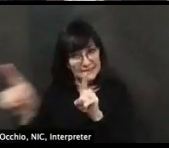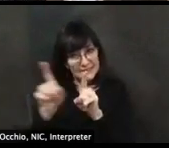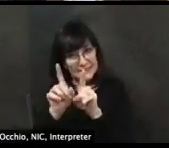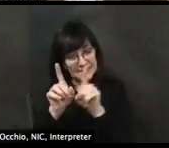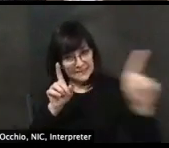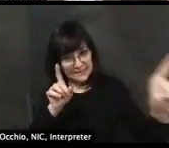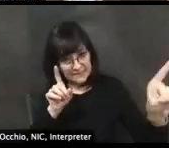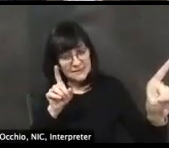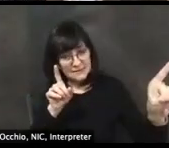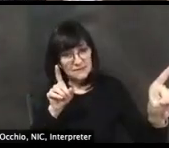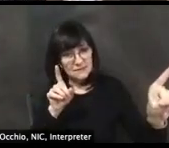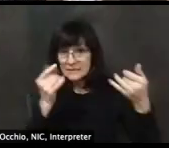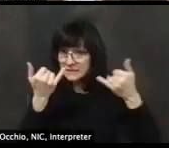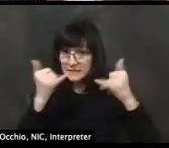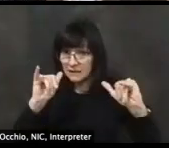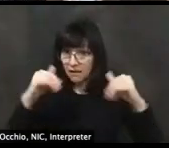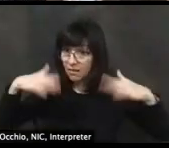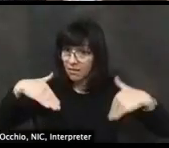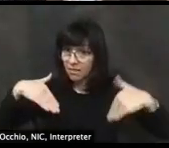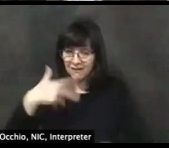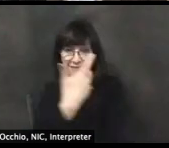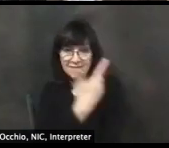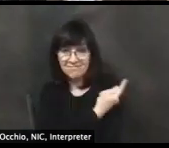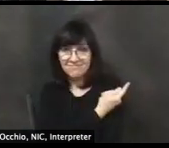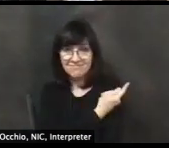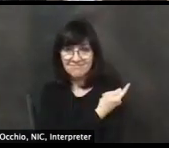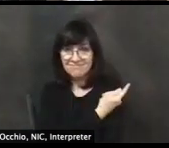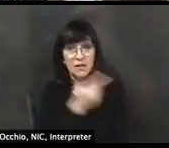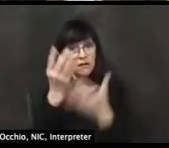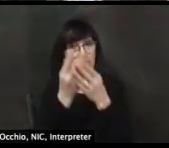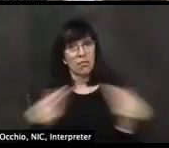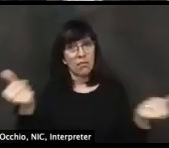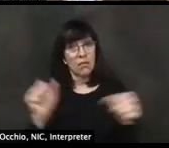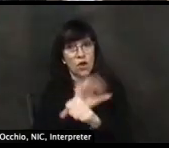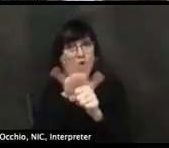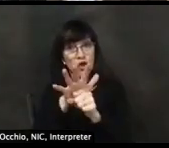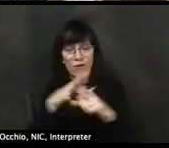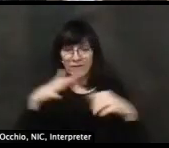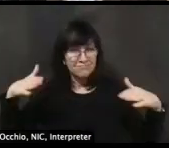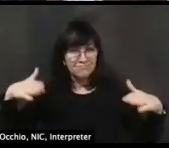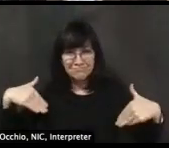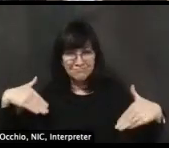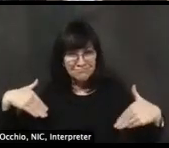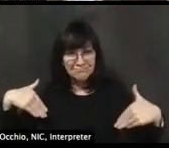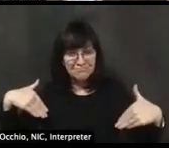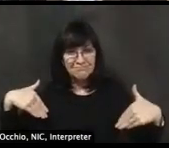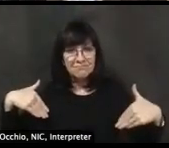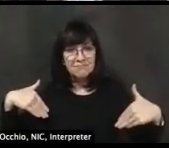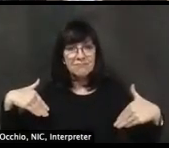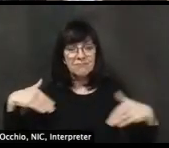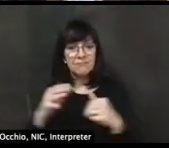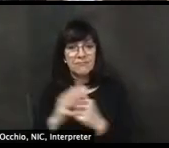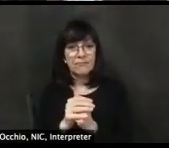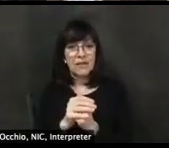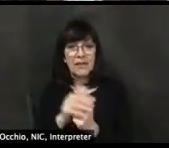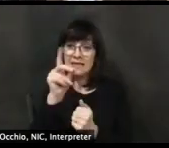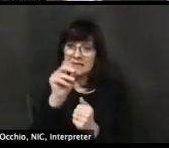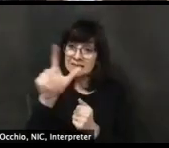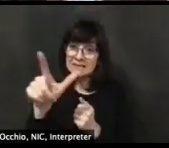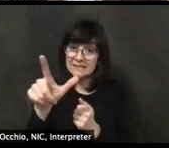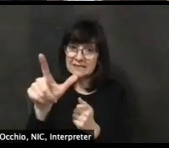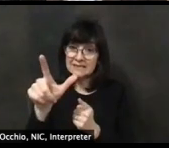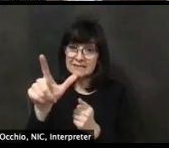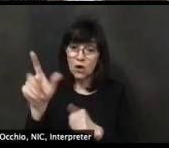most effective approach to decrease the spread of infection. Delawareans deserve a tremendous amount of